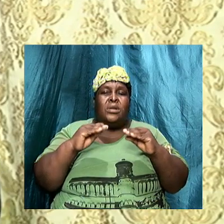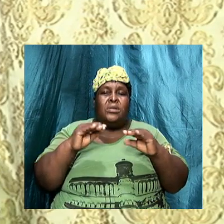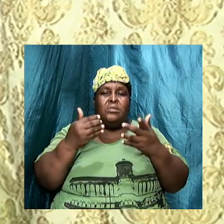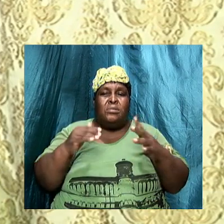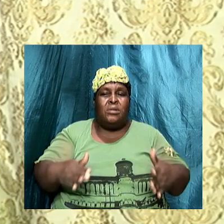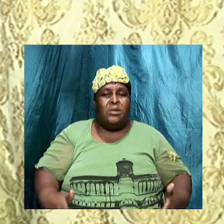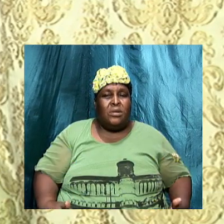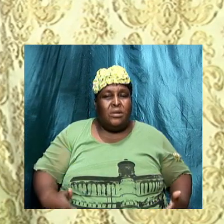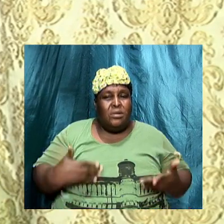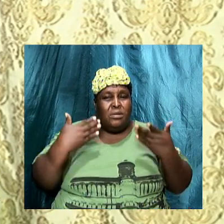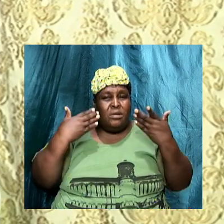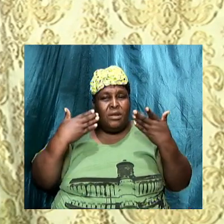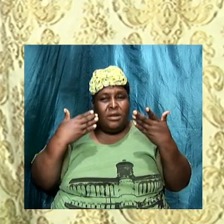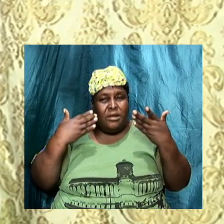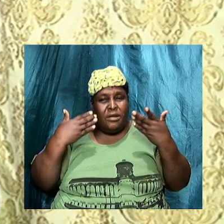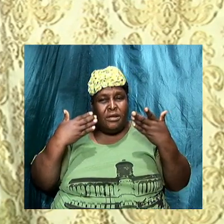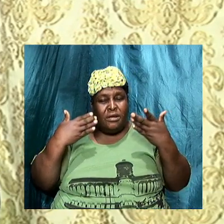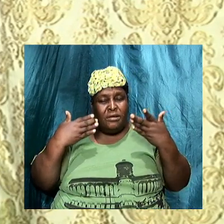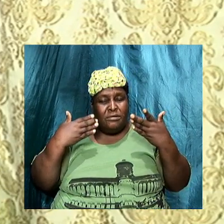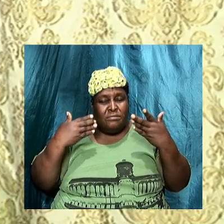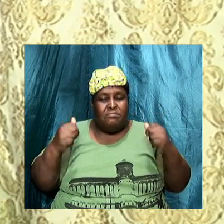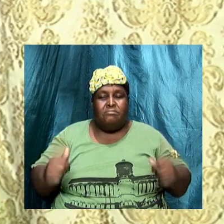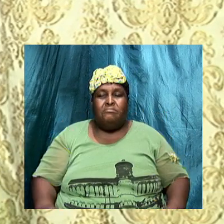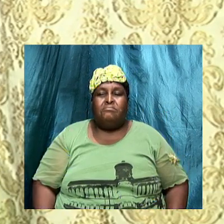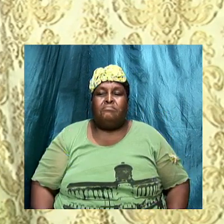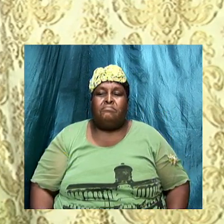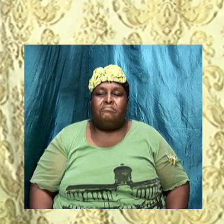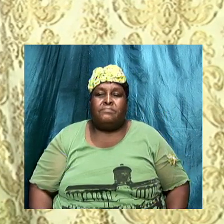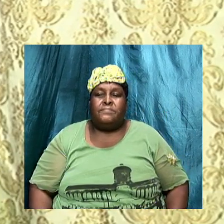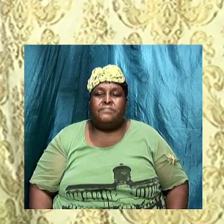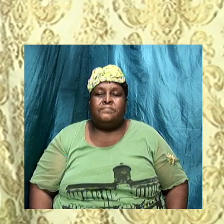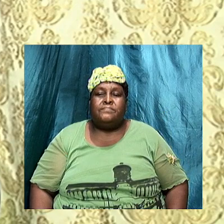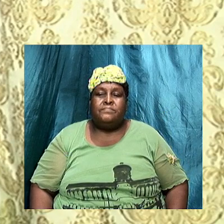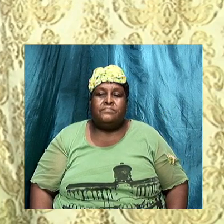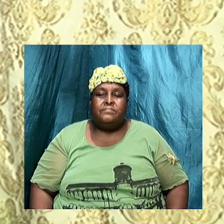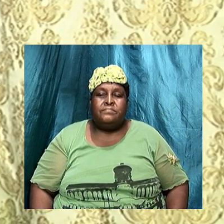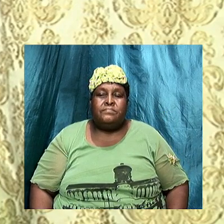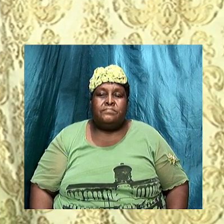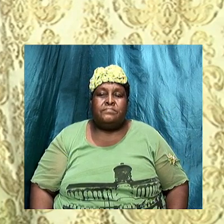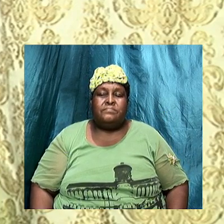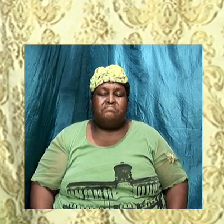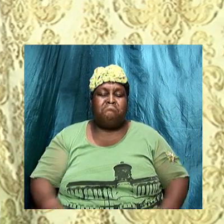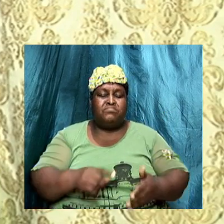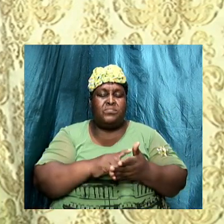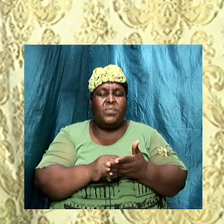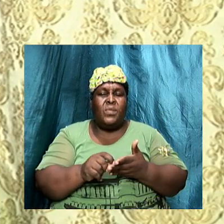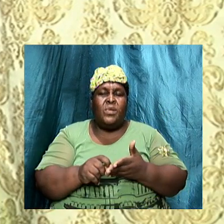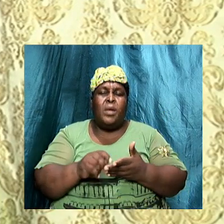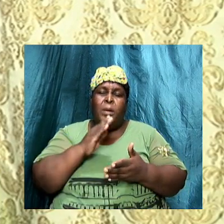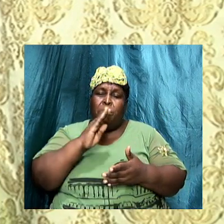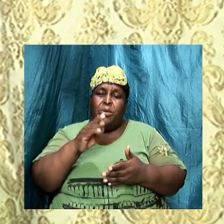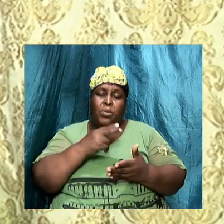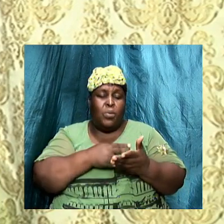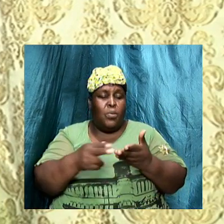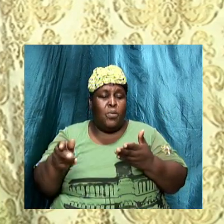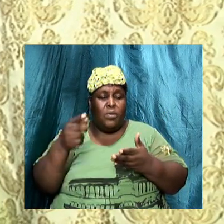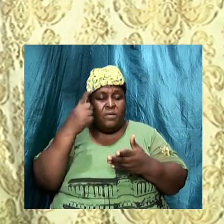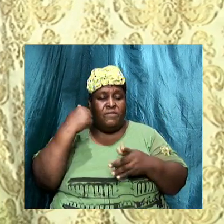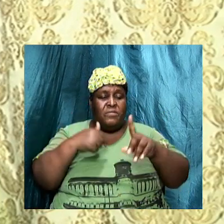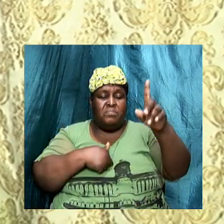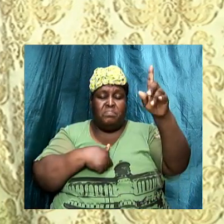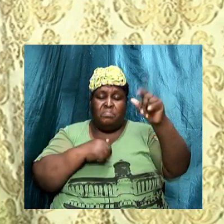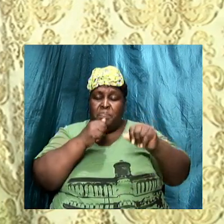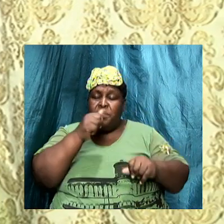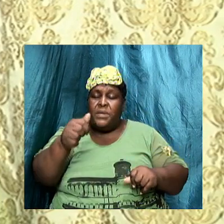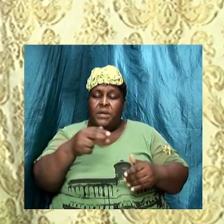be holy in all manner of lifestyle. Because it is written, be ye holy for I am